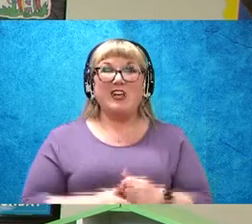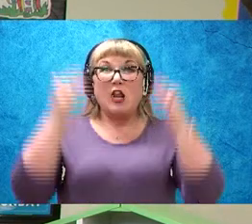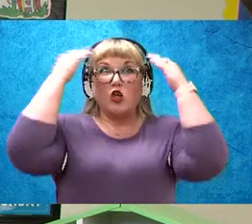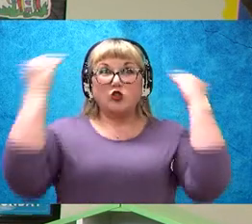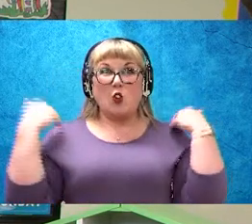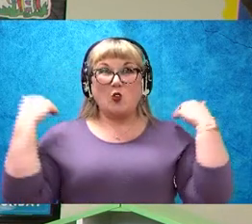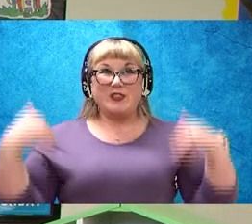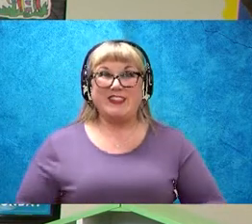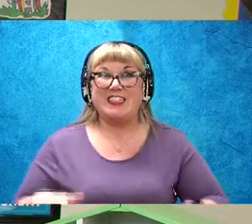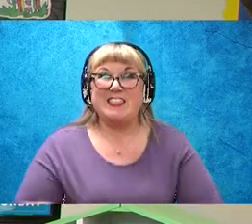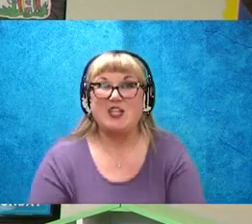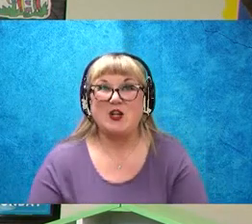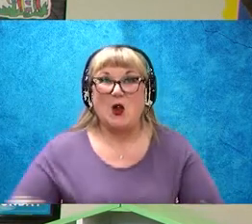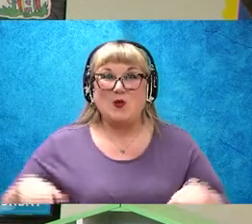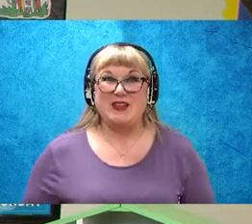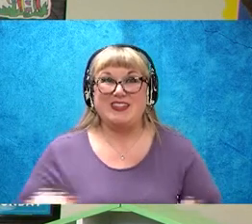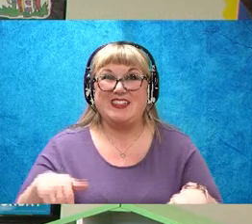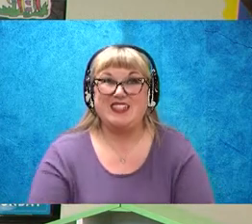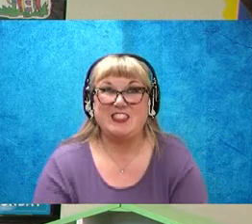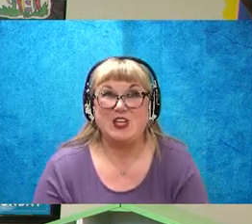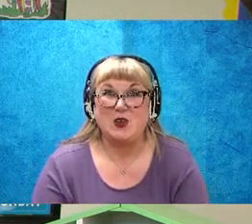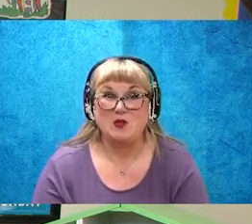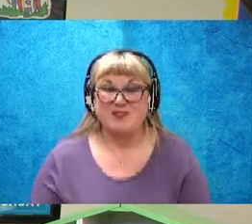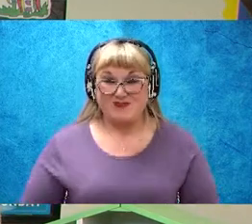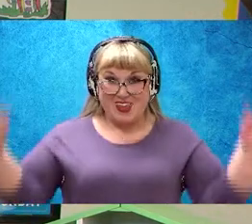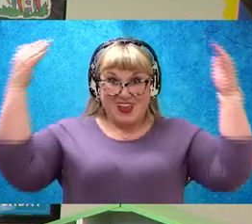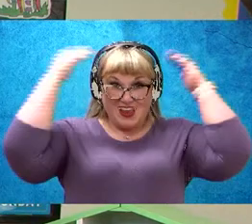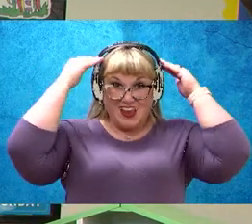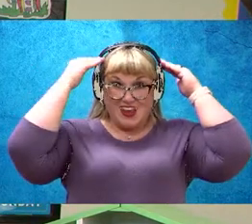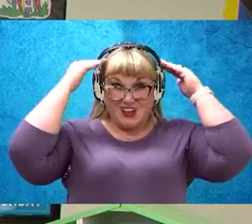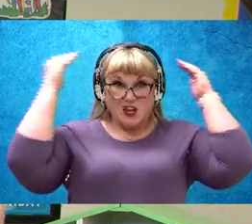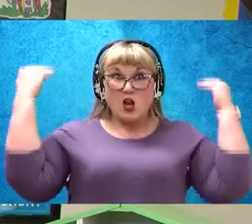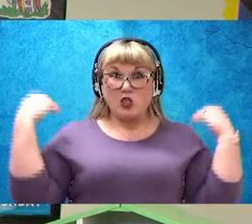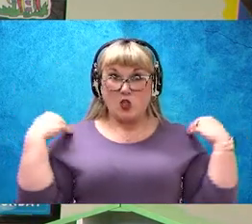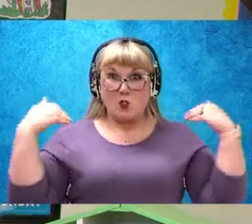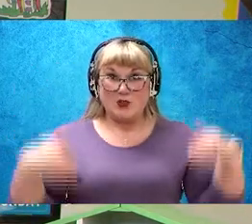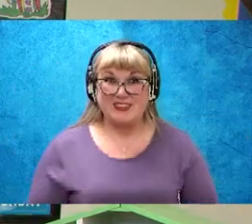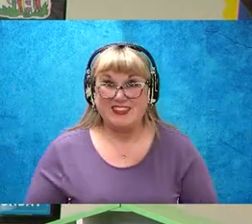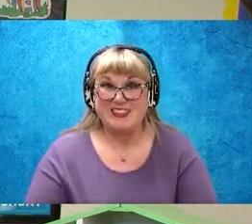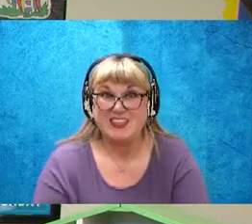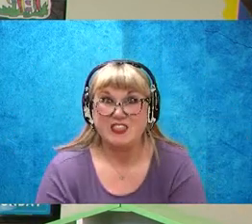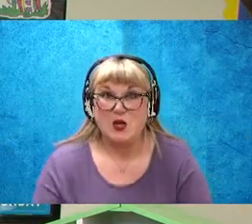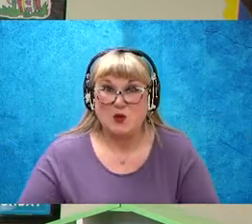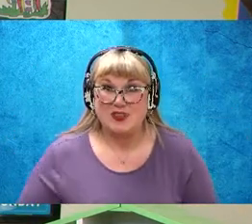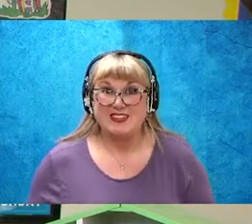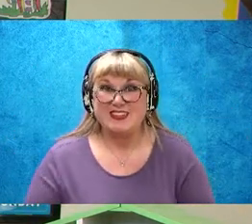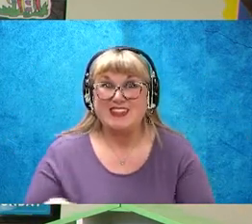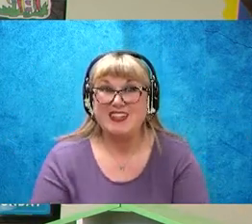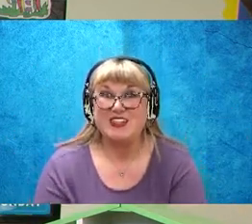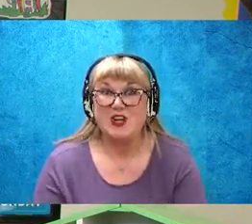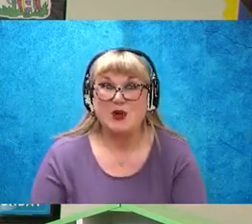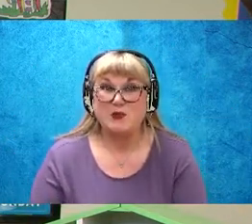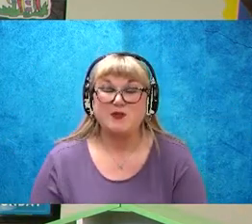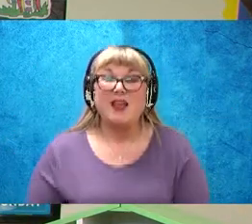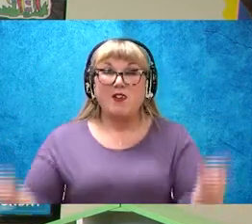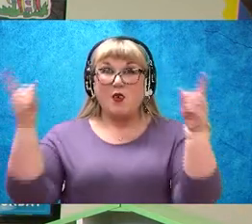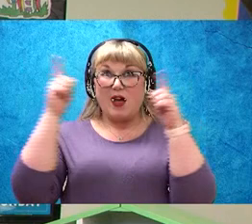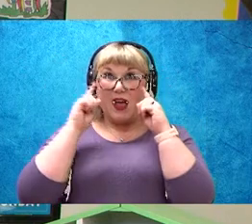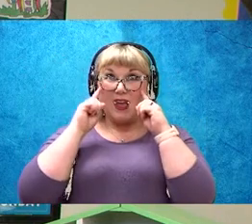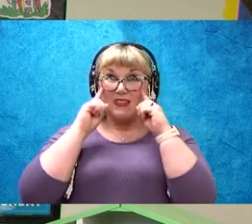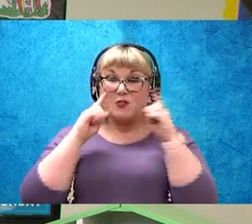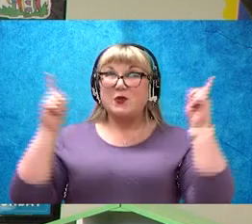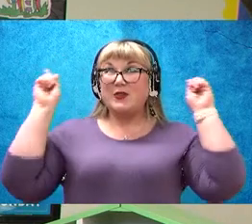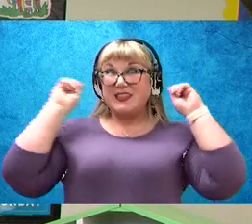Head, shoulders, knees, and toes, knees, and toes. Head, Head, shoulders, knees, and toes. Knees and toes. Two